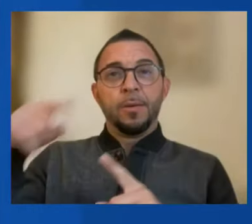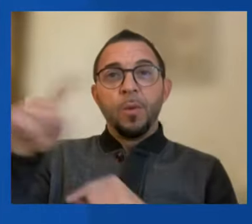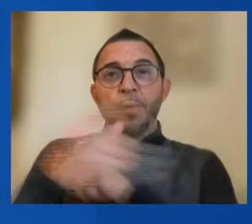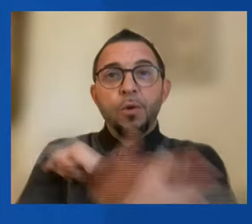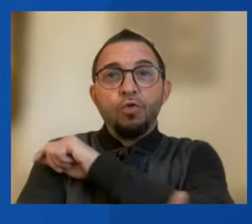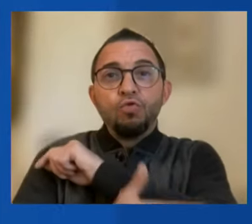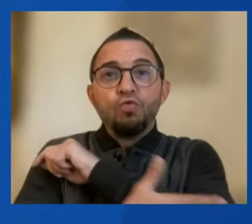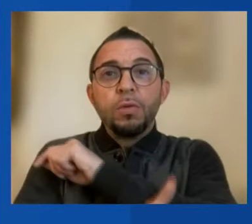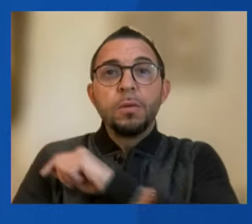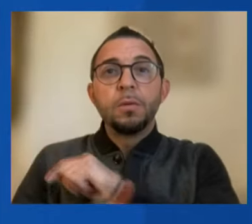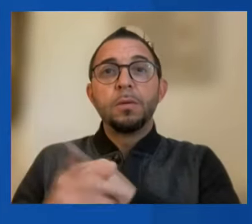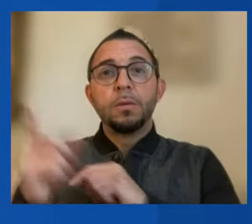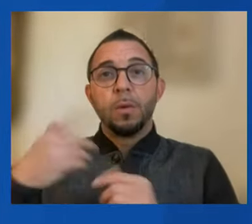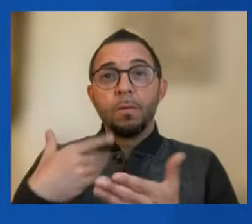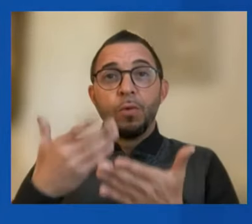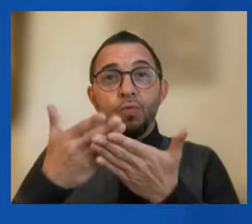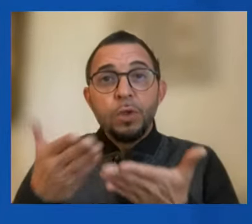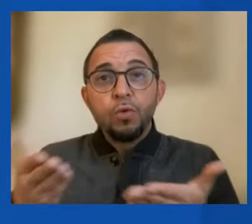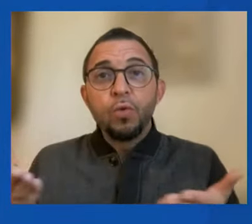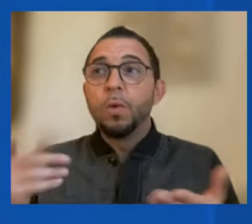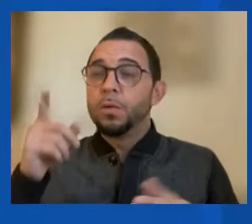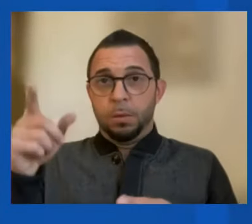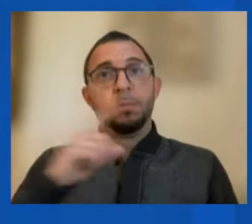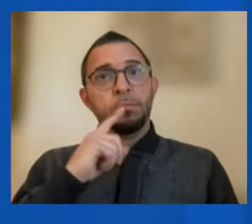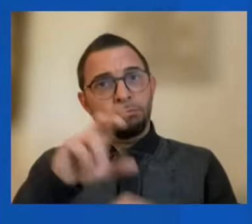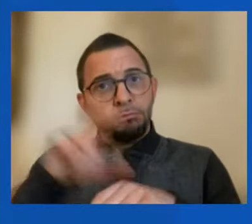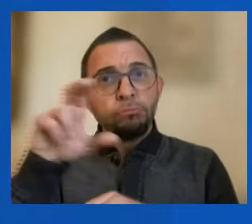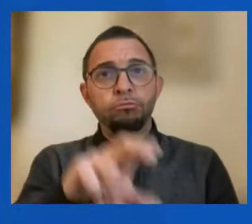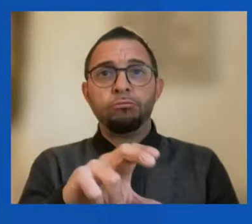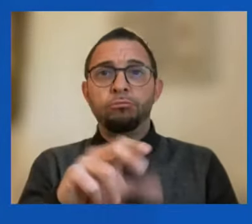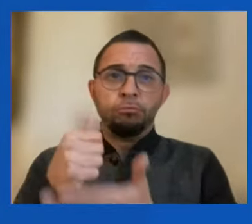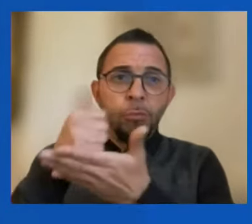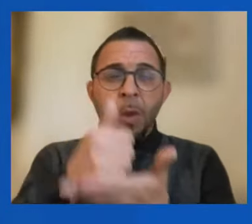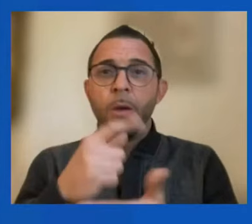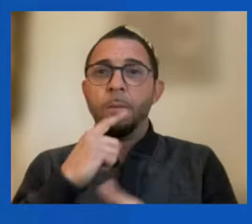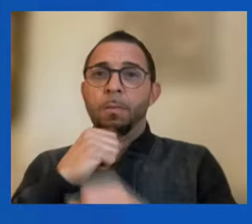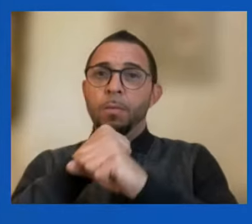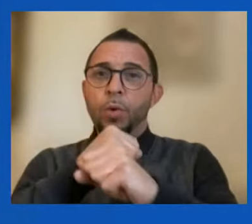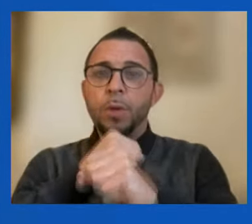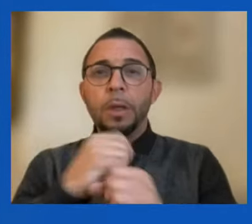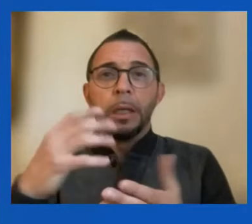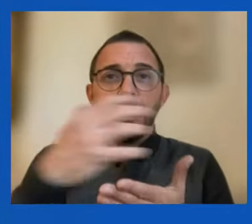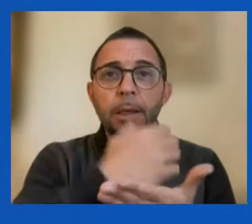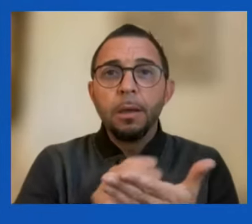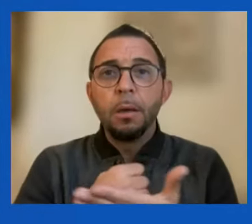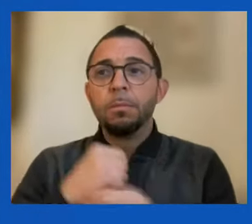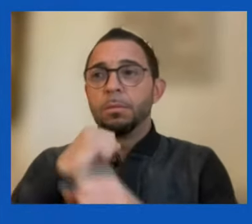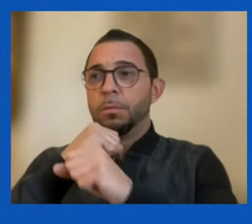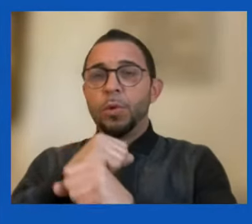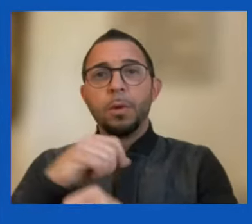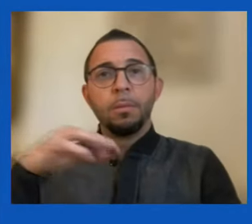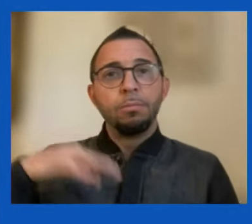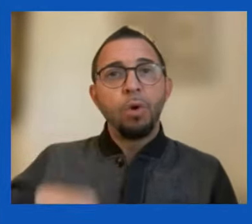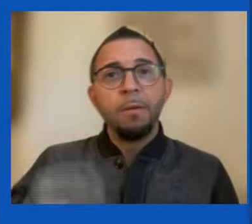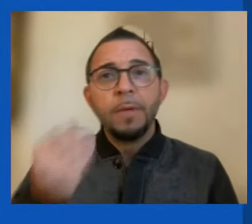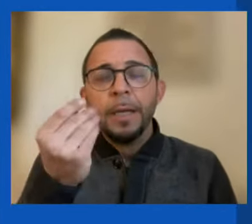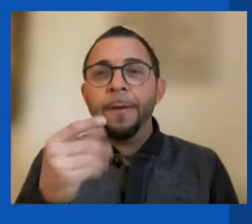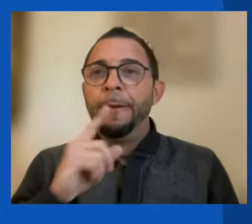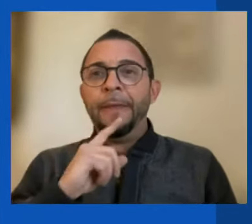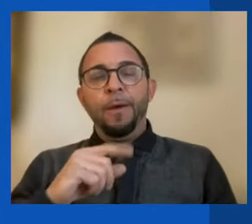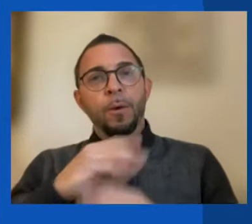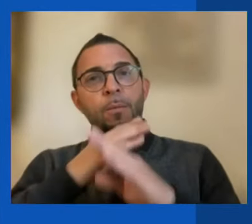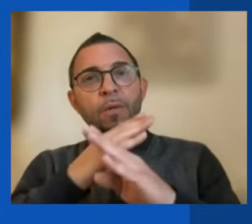to do so responded forcefully, protecting incomes and profits, preventing debilitating